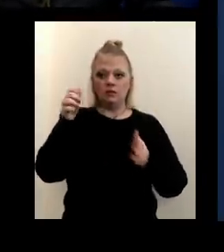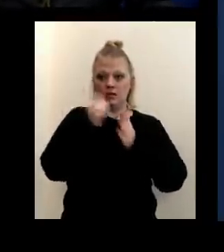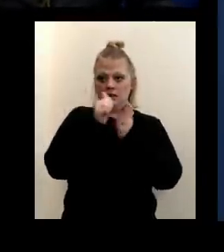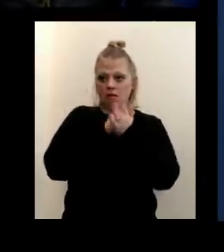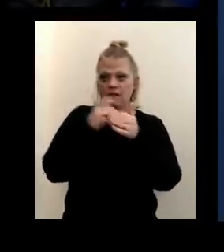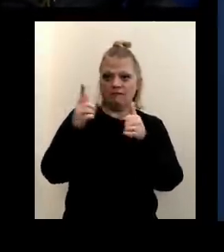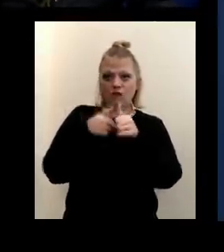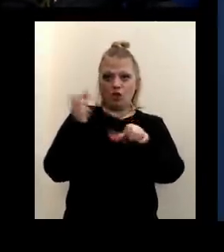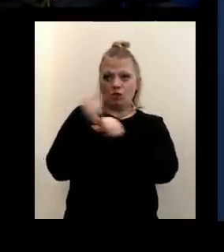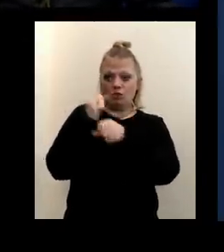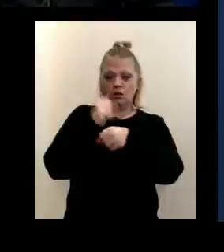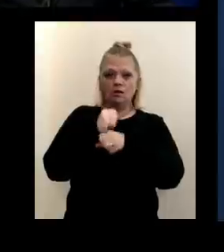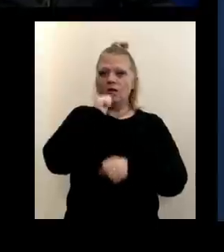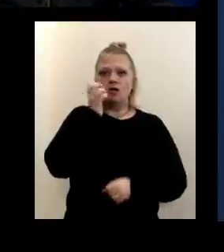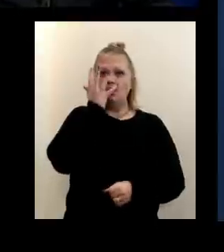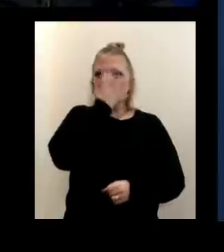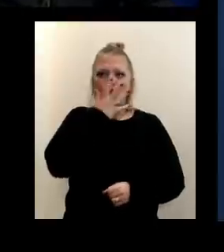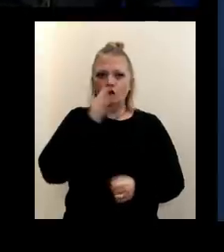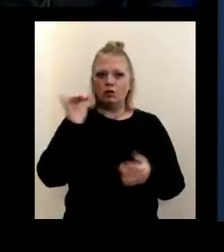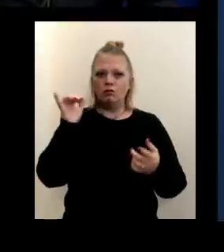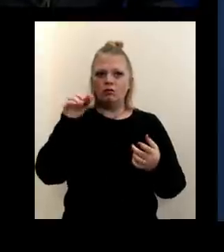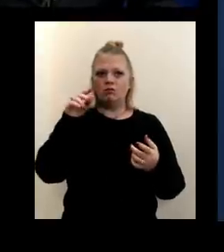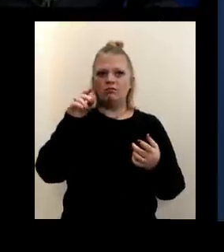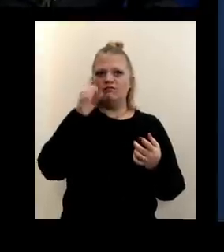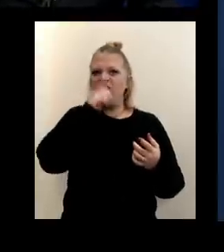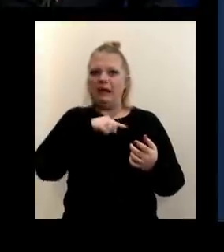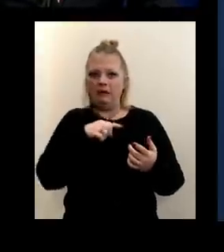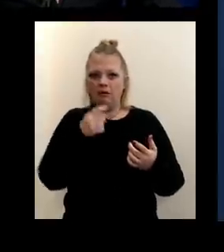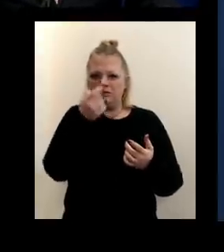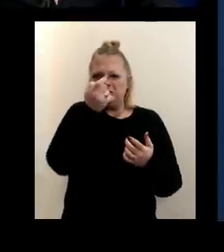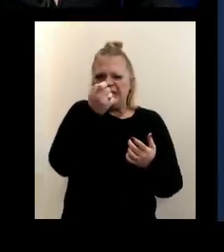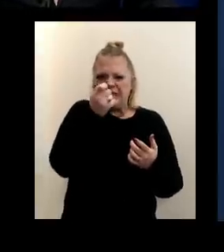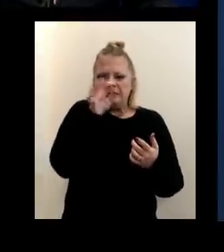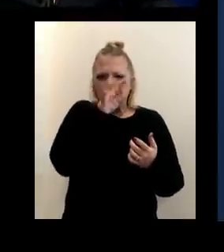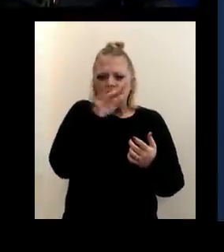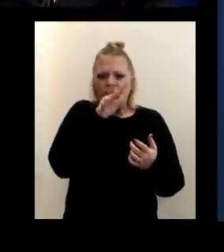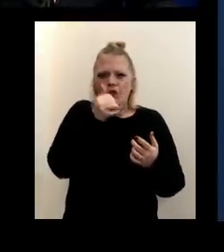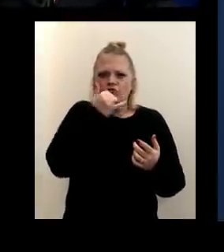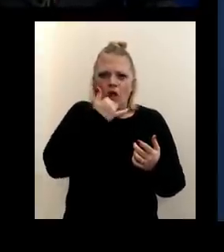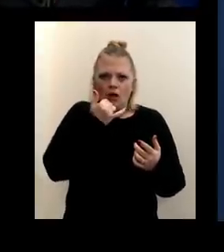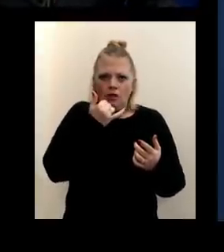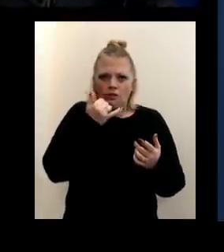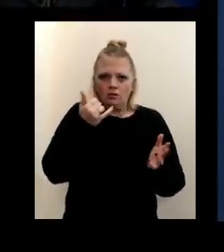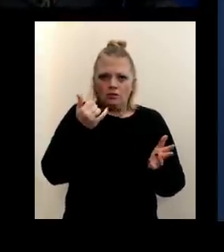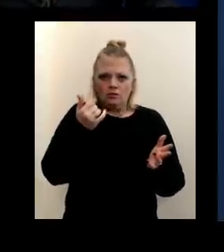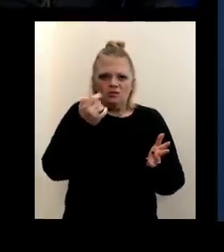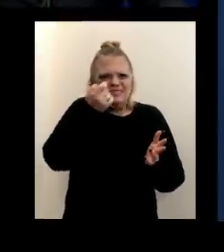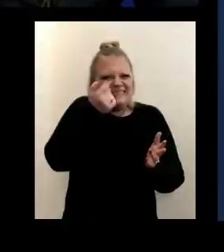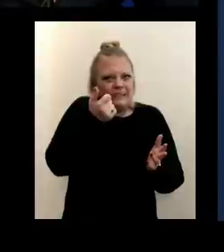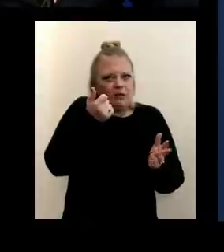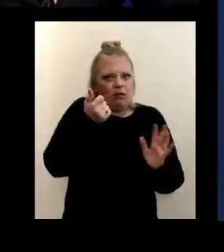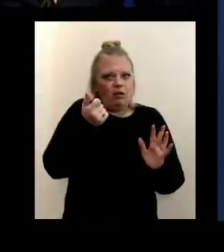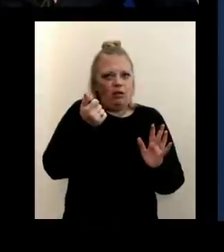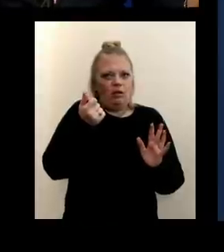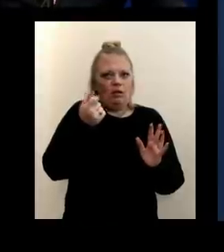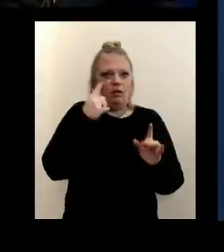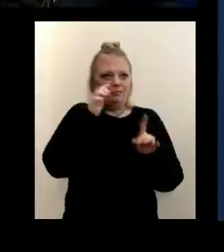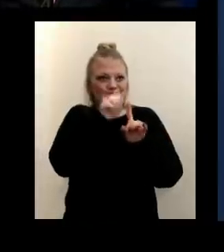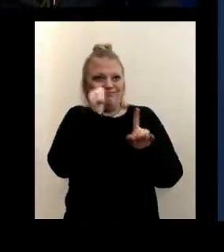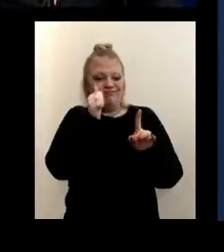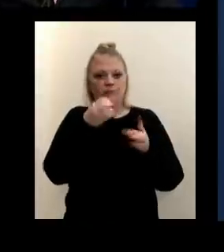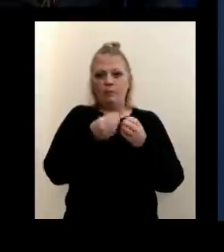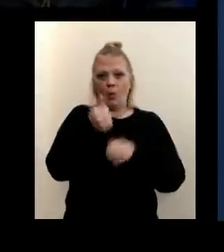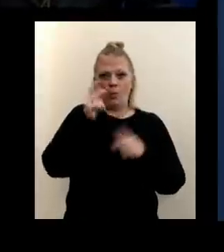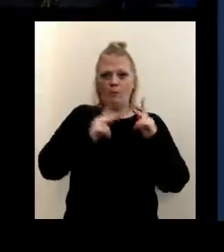first created, they didn't look like they were a parody account. There was a slight misspelling in each of their names. But for most people, they would not